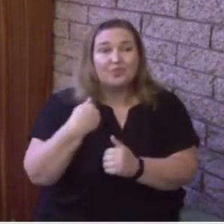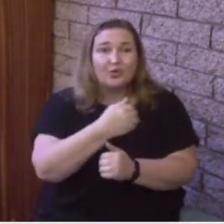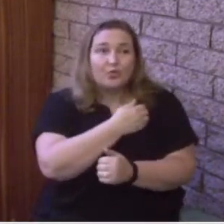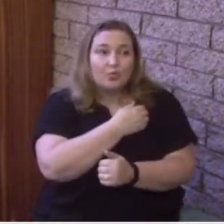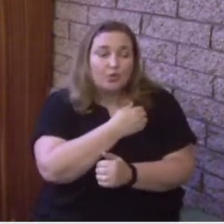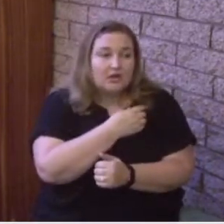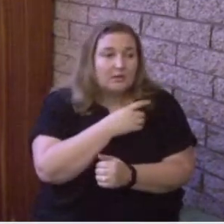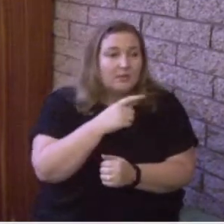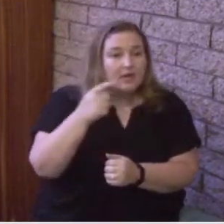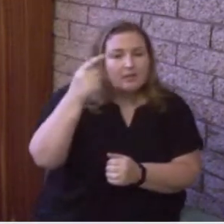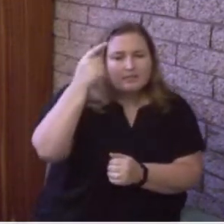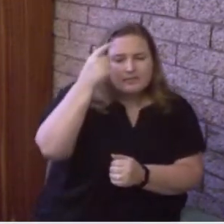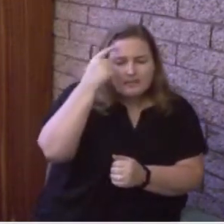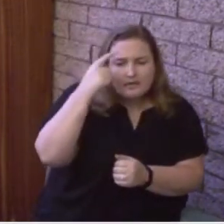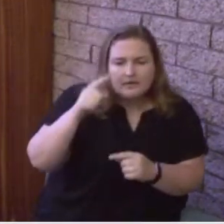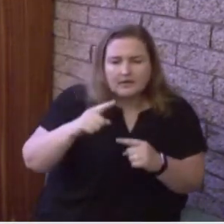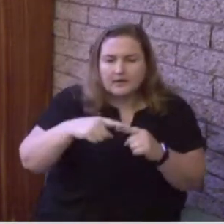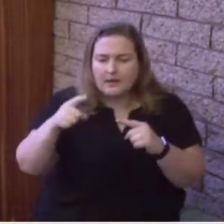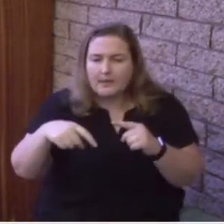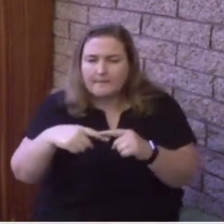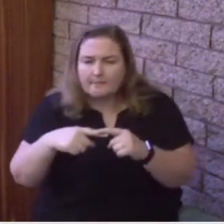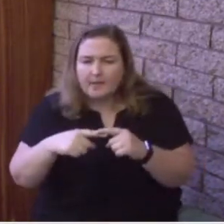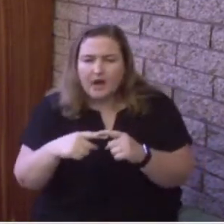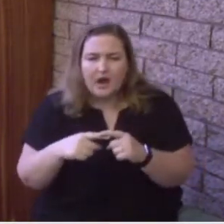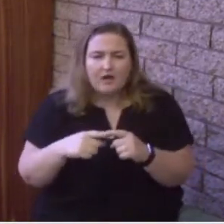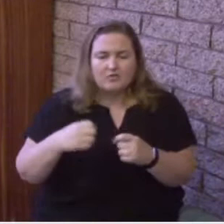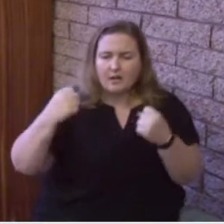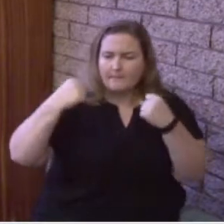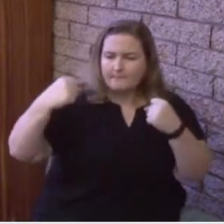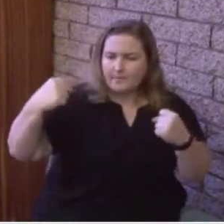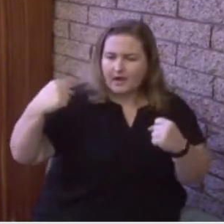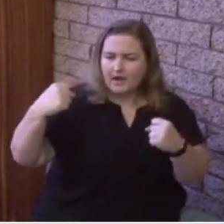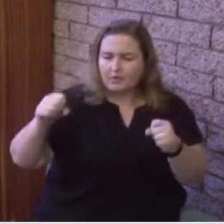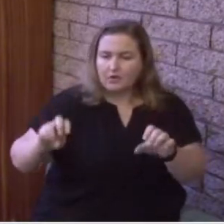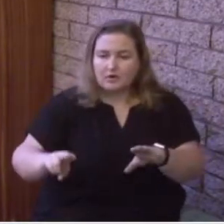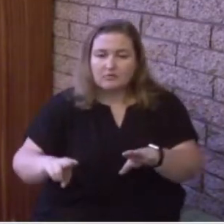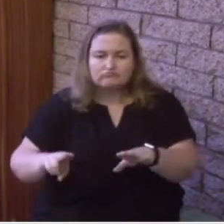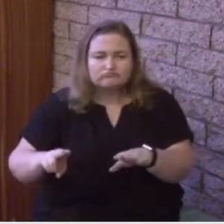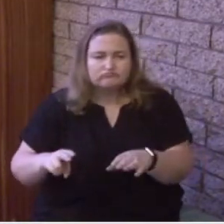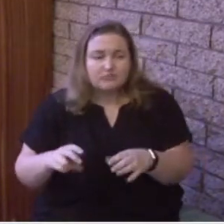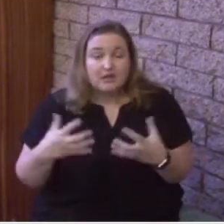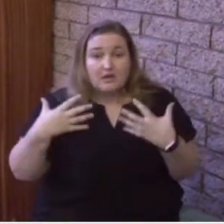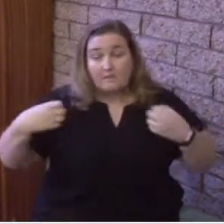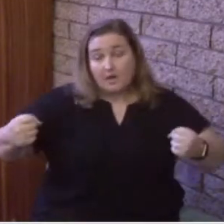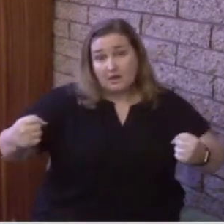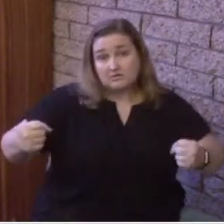of the very power and majesty and nature of God the Father.